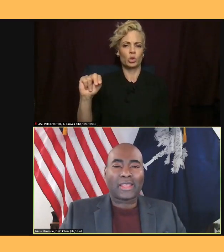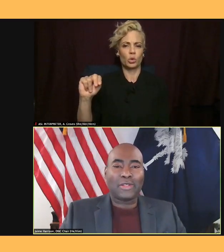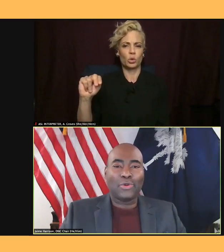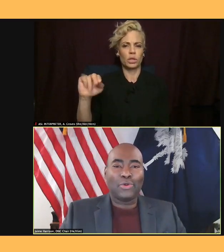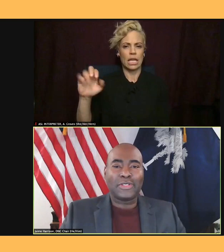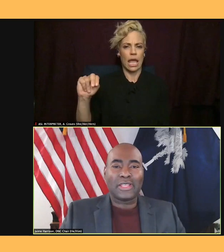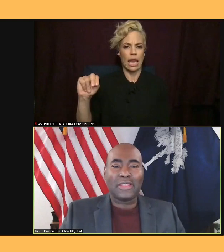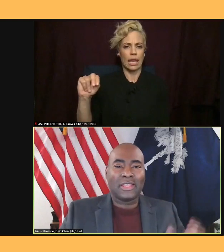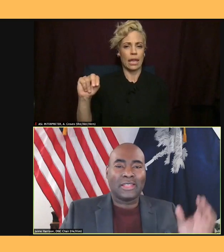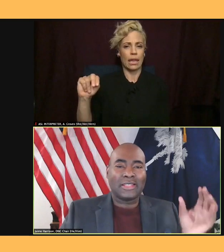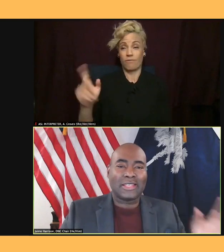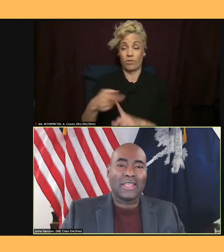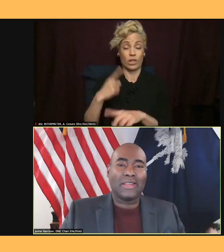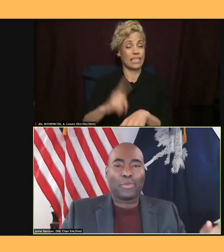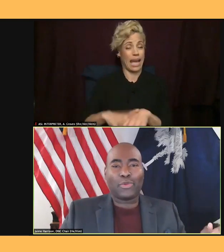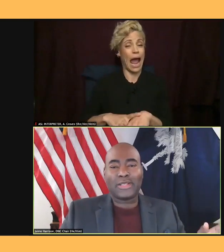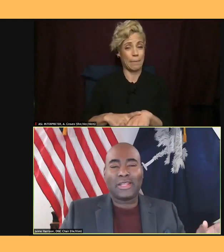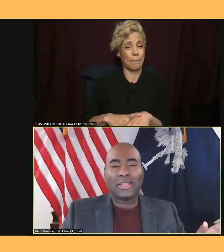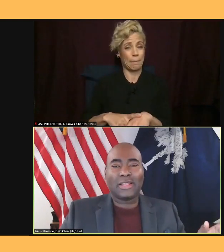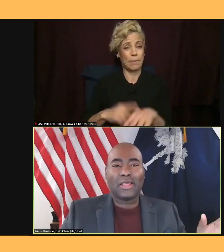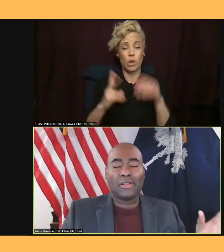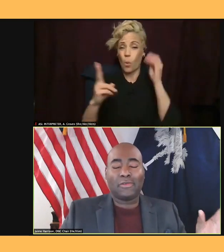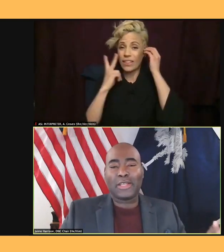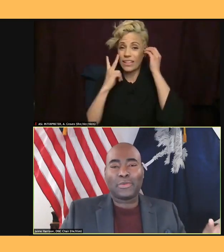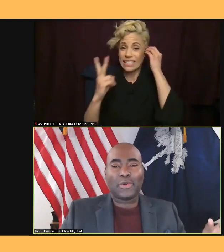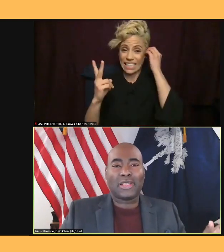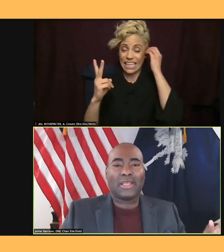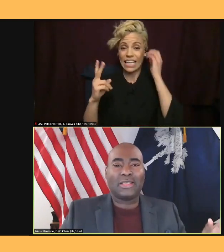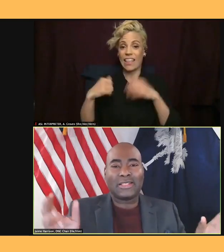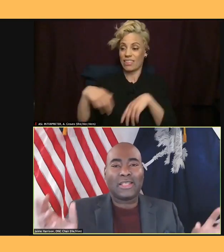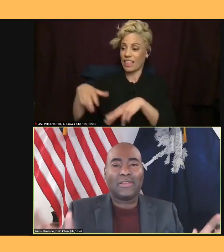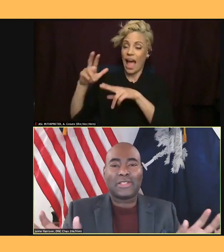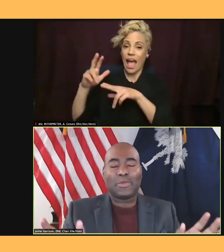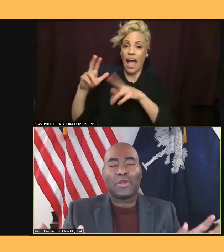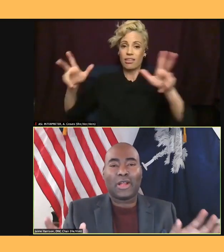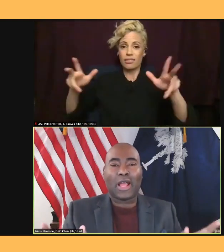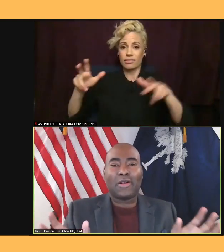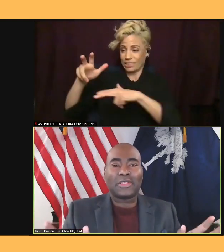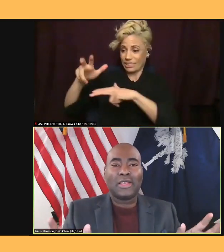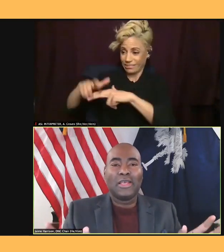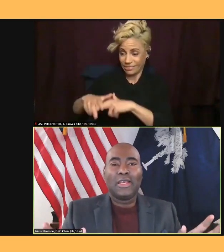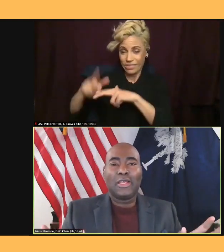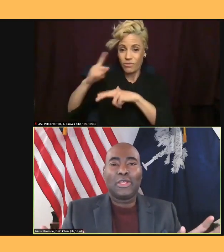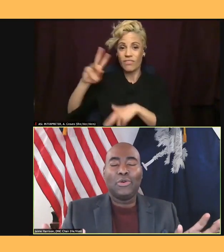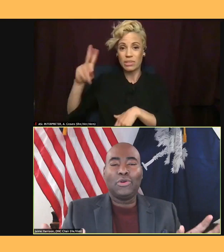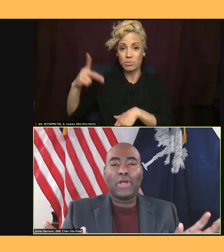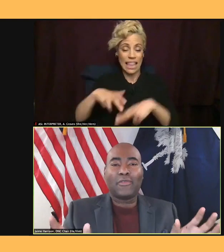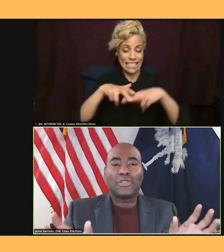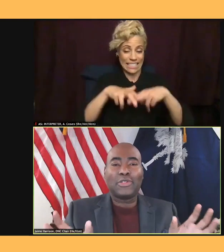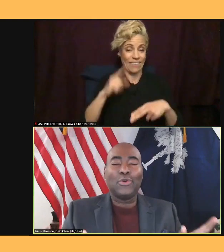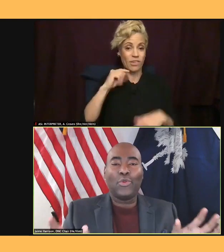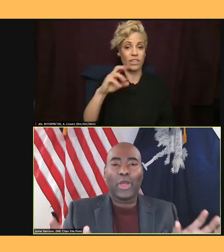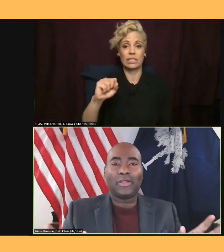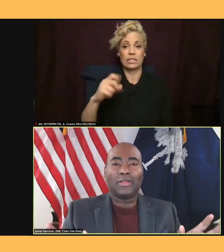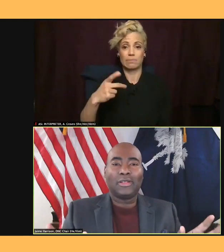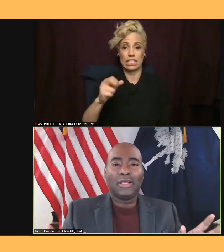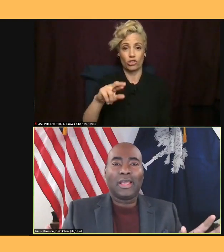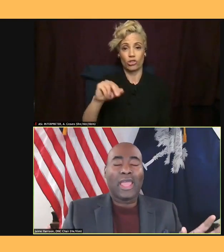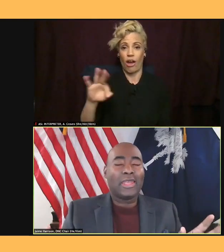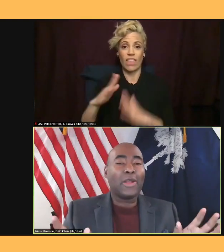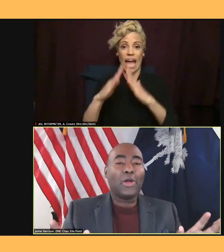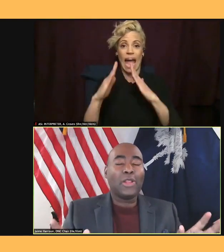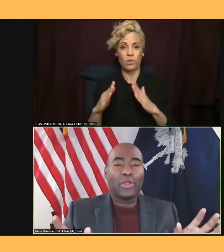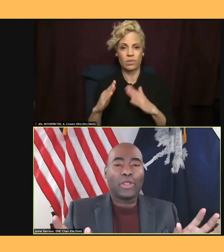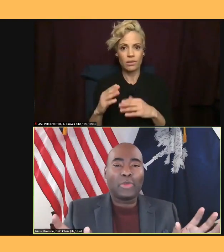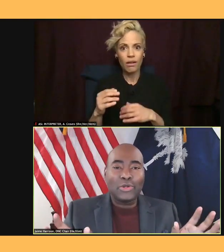in the seat of the President, in the Vice President, in the seat of the Speaker of the you will have two women. And not only will there be